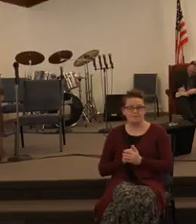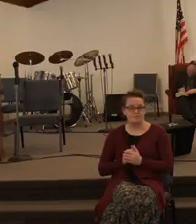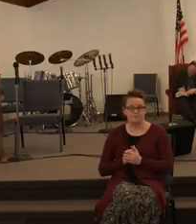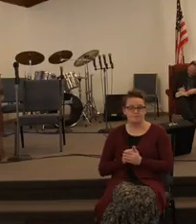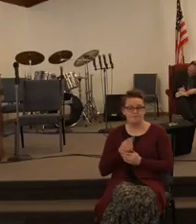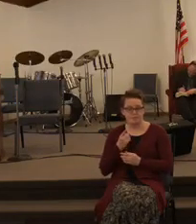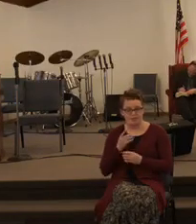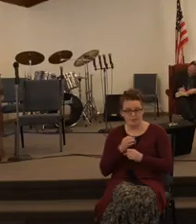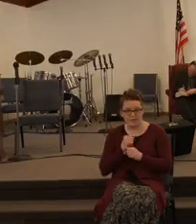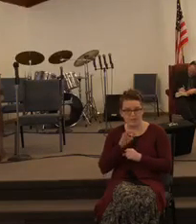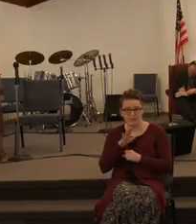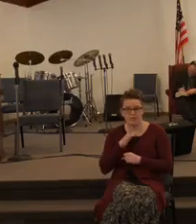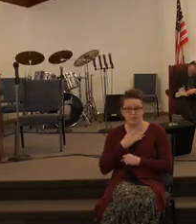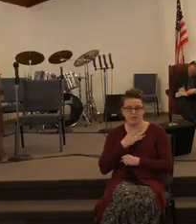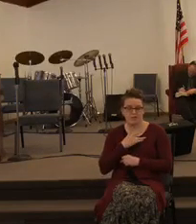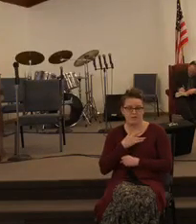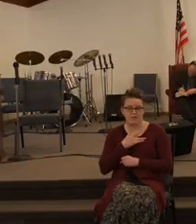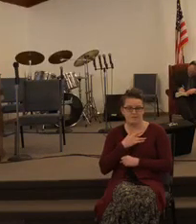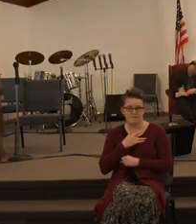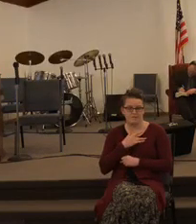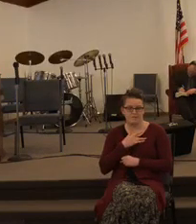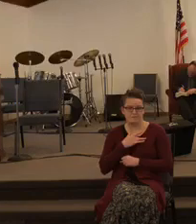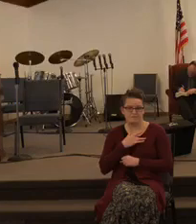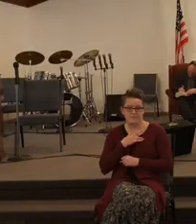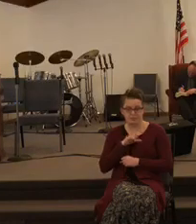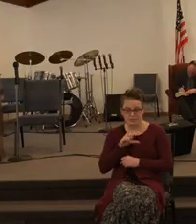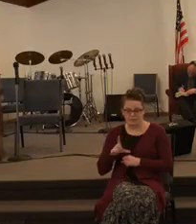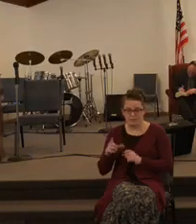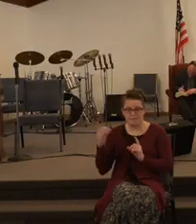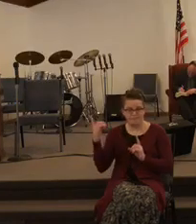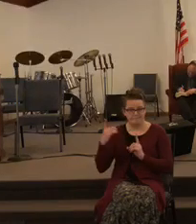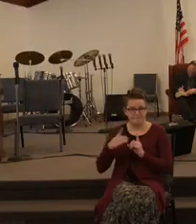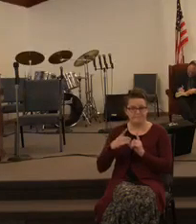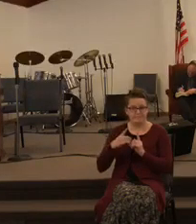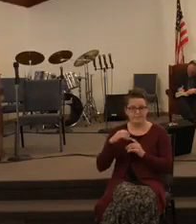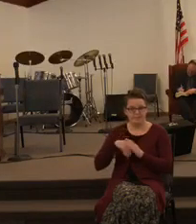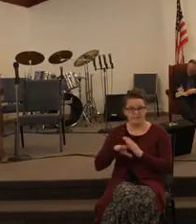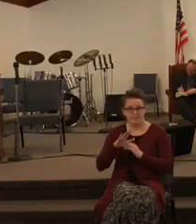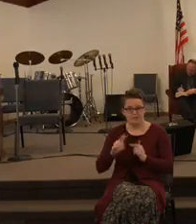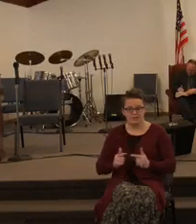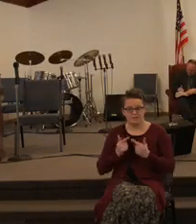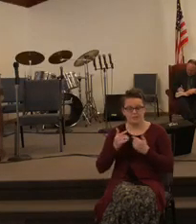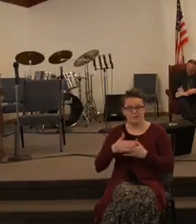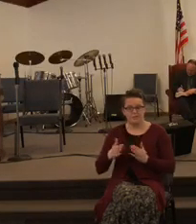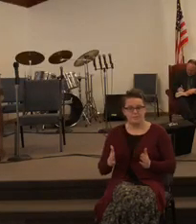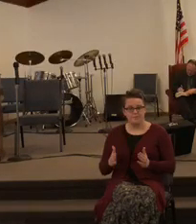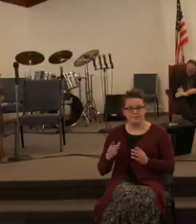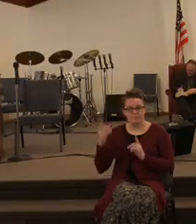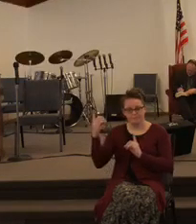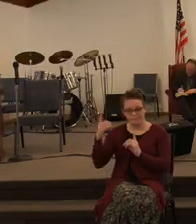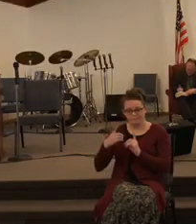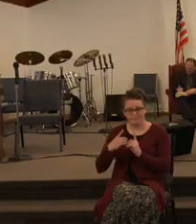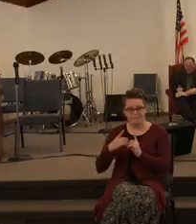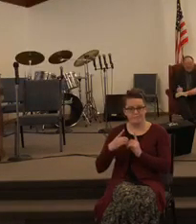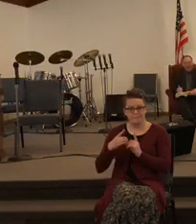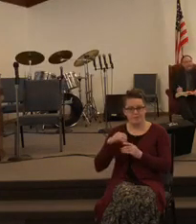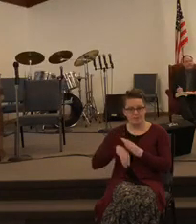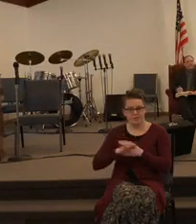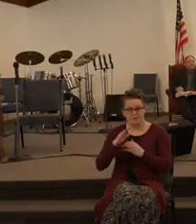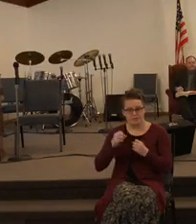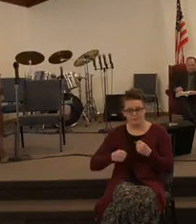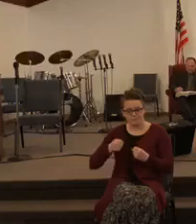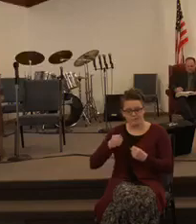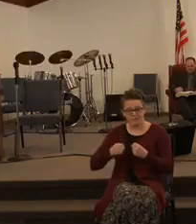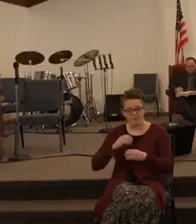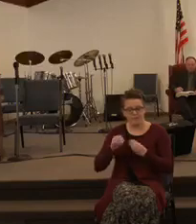you get your heart prepared the Lord will meet you in your living room the Lord will meet you in your vehicle